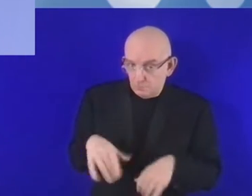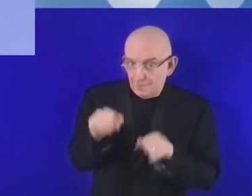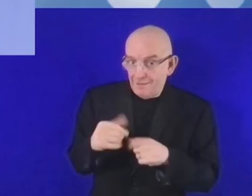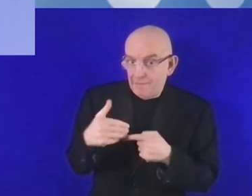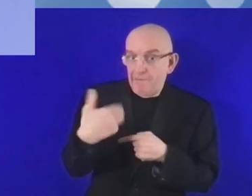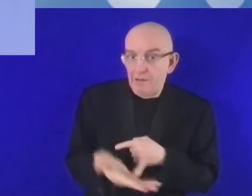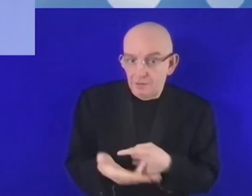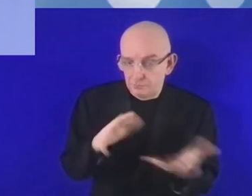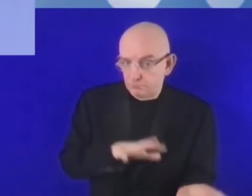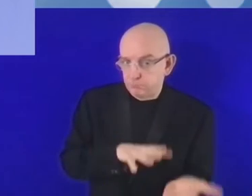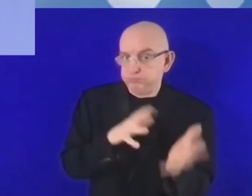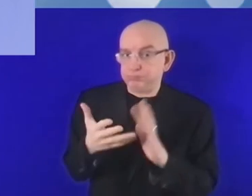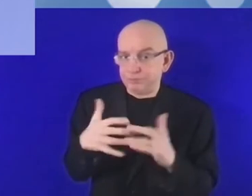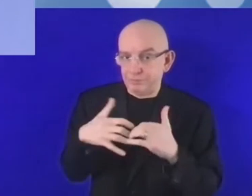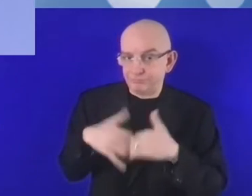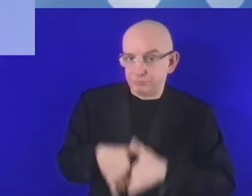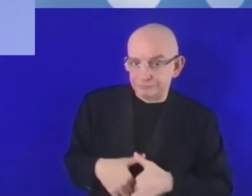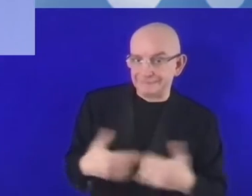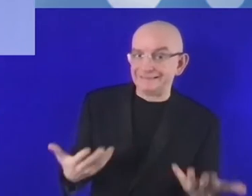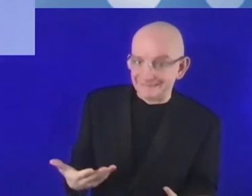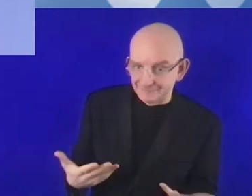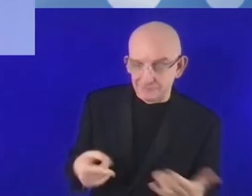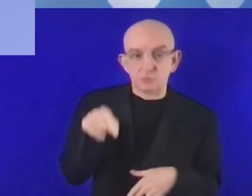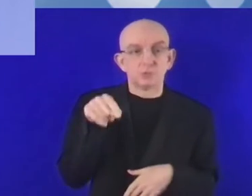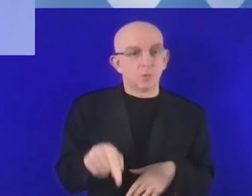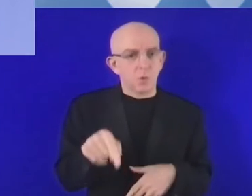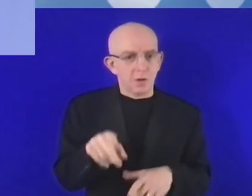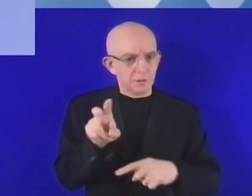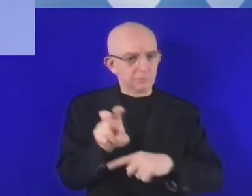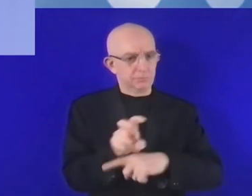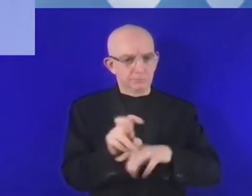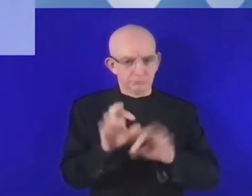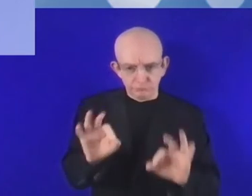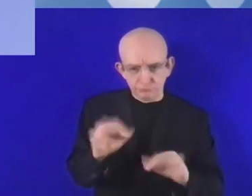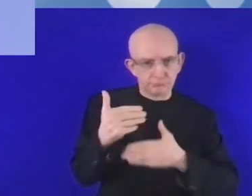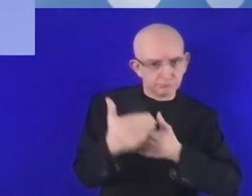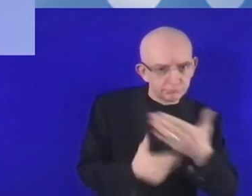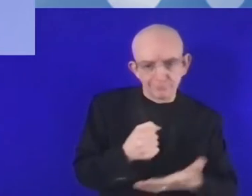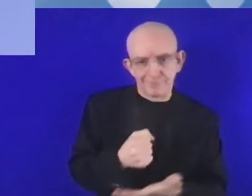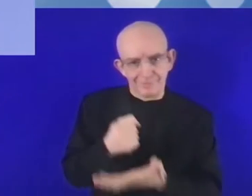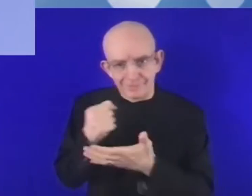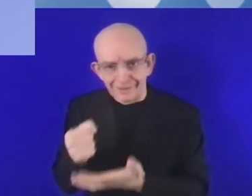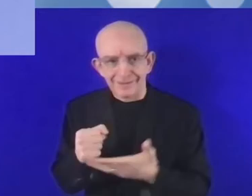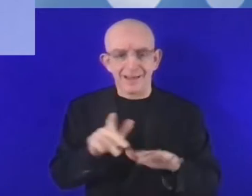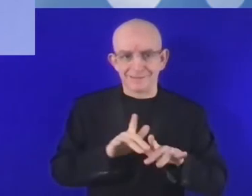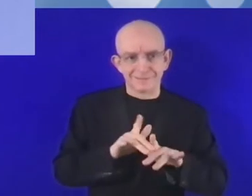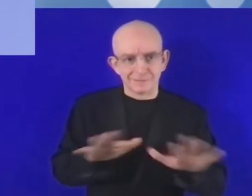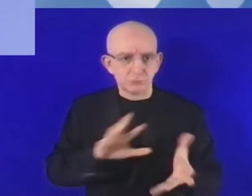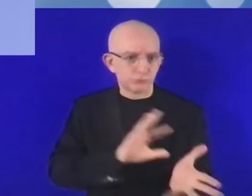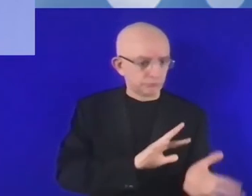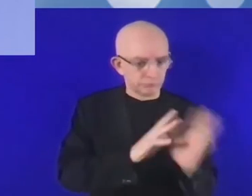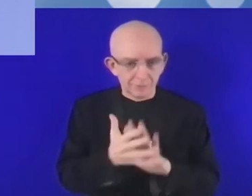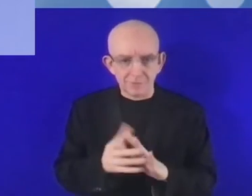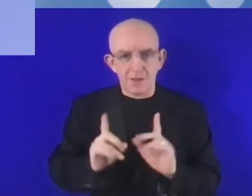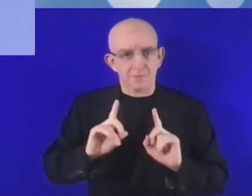entrepreneurship ecosystem, and the ecosystem requires enabling policies, regulations